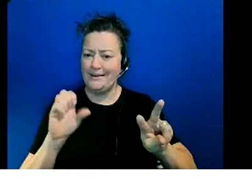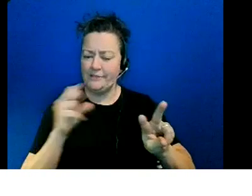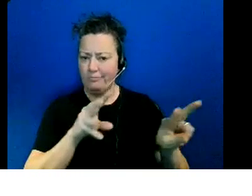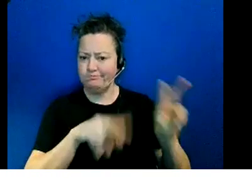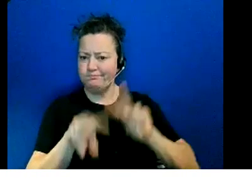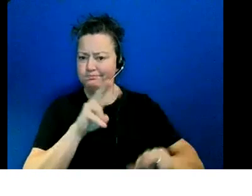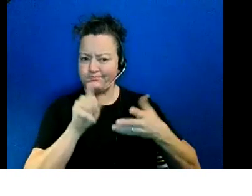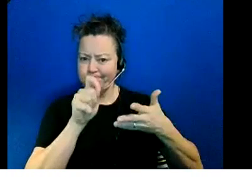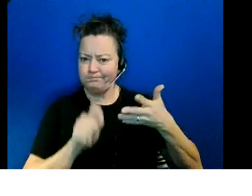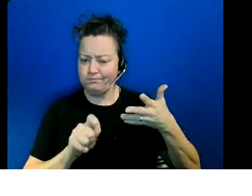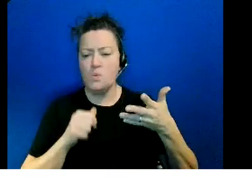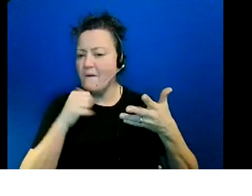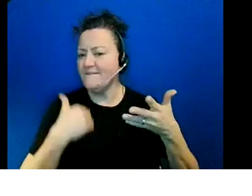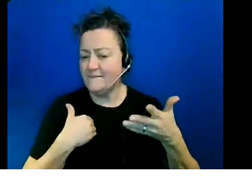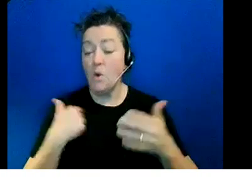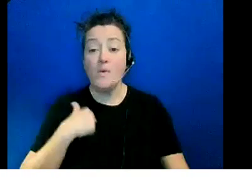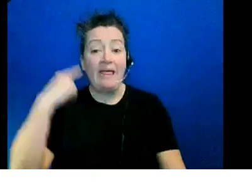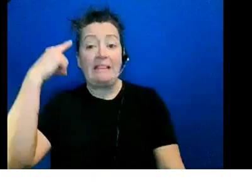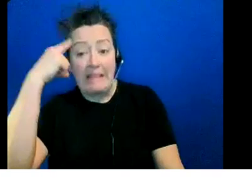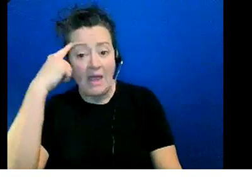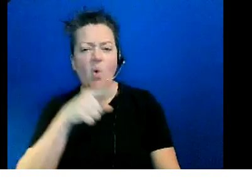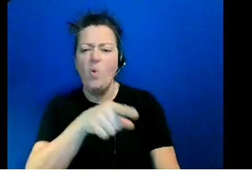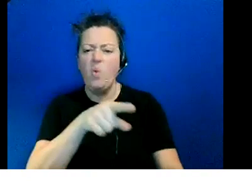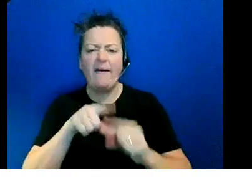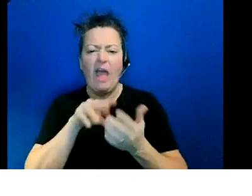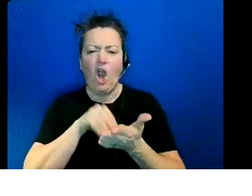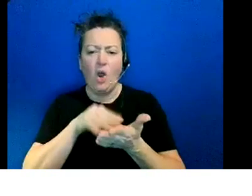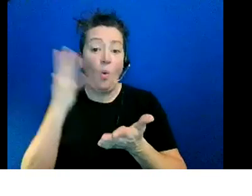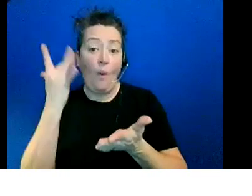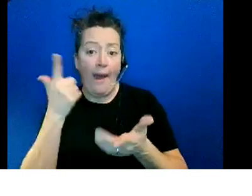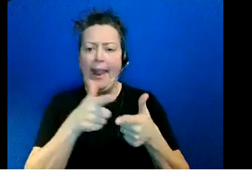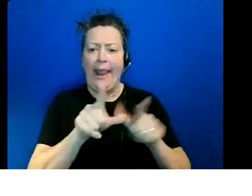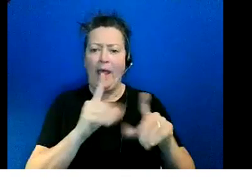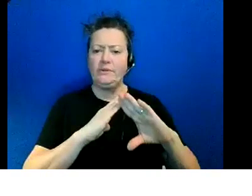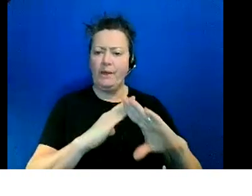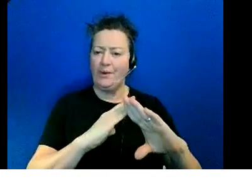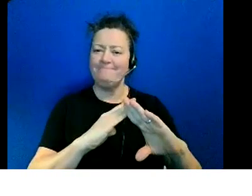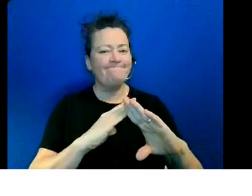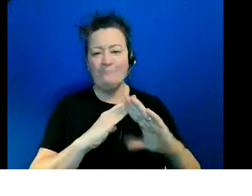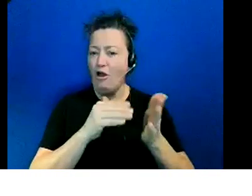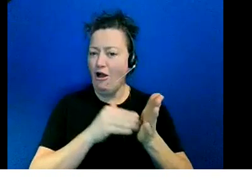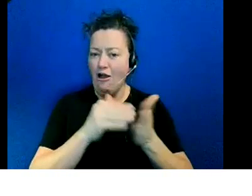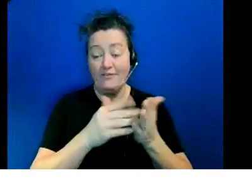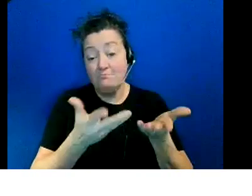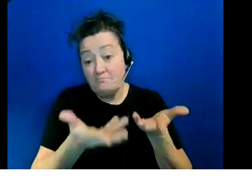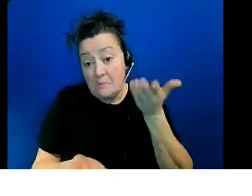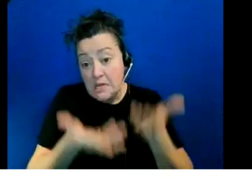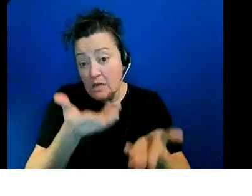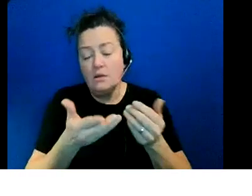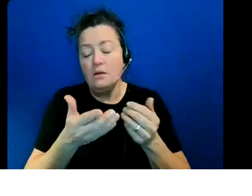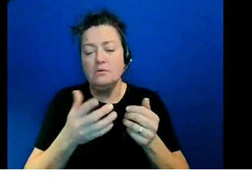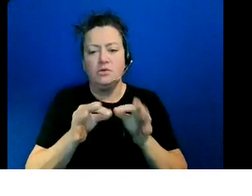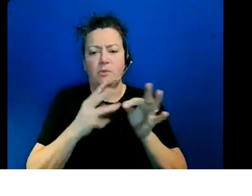are not learning because of the language barrier a lot of them go undiagnosed and not receiving